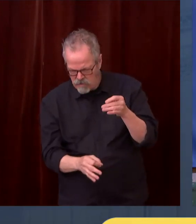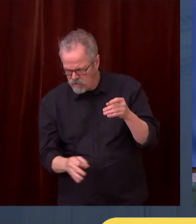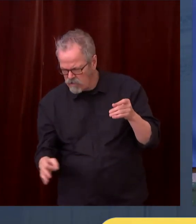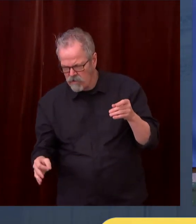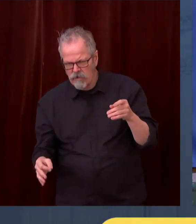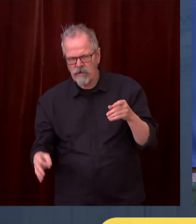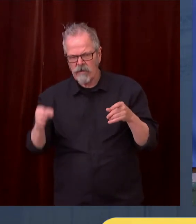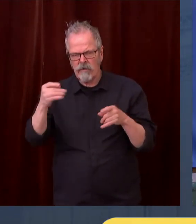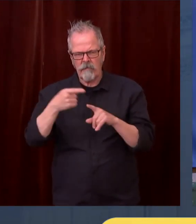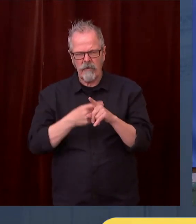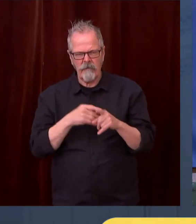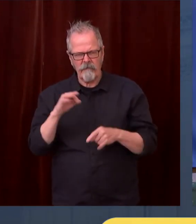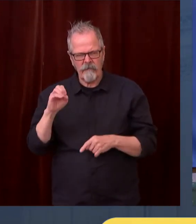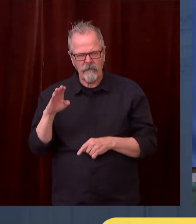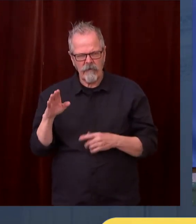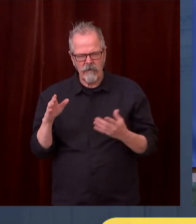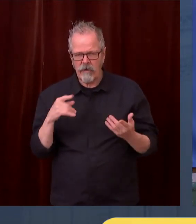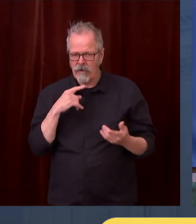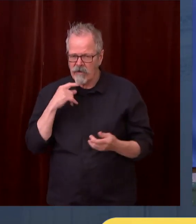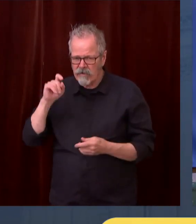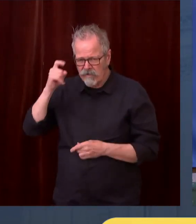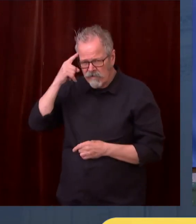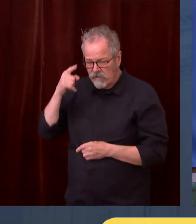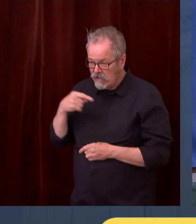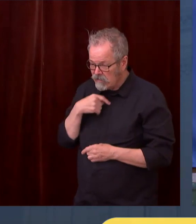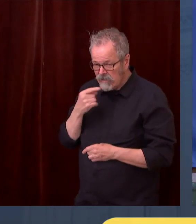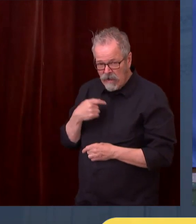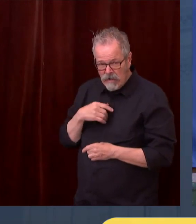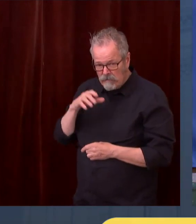lost about 70% of that. Could you try us again?